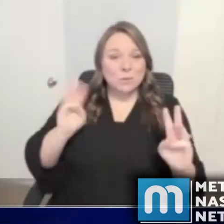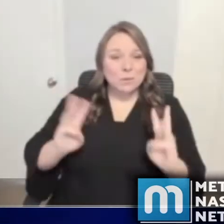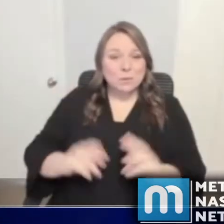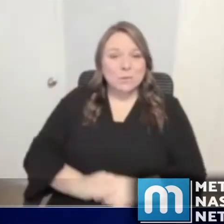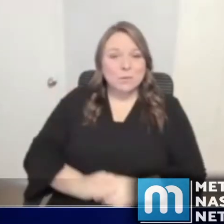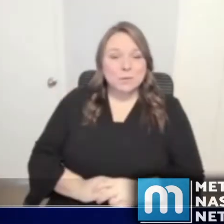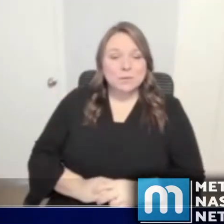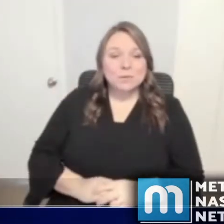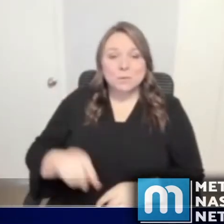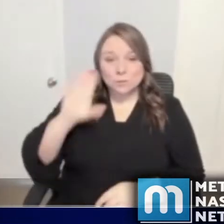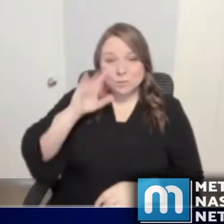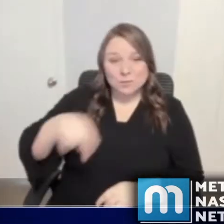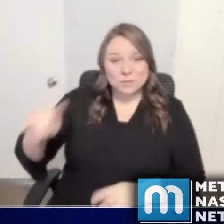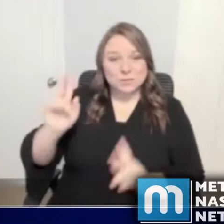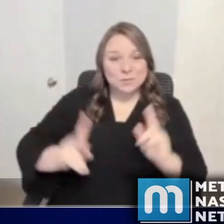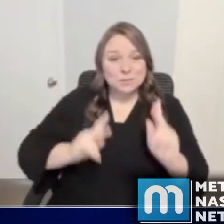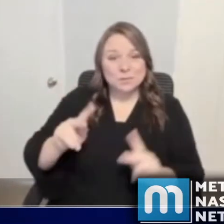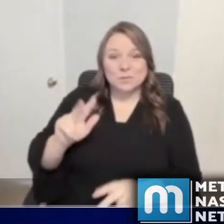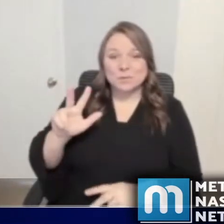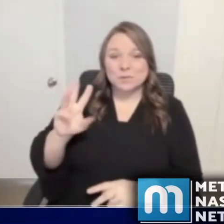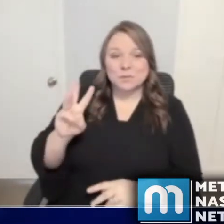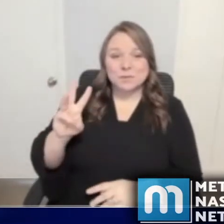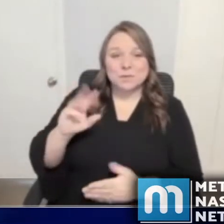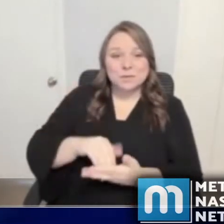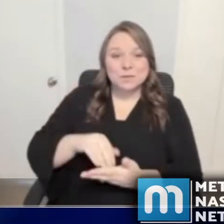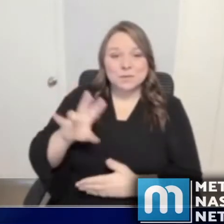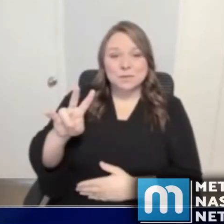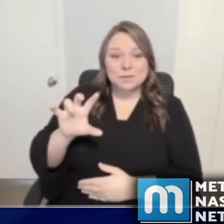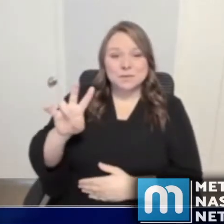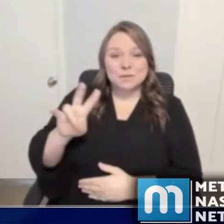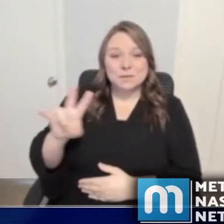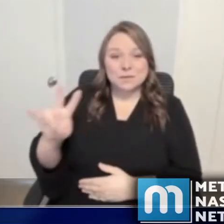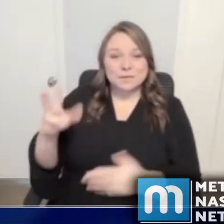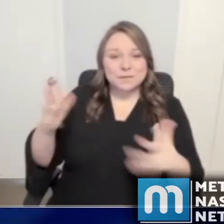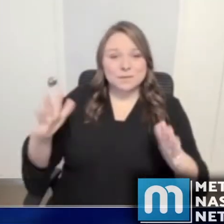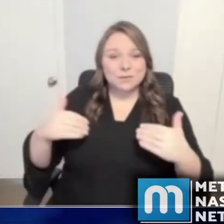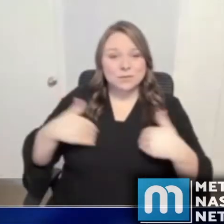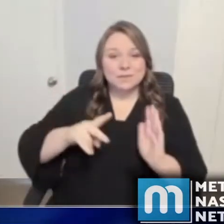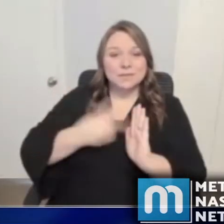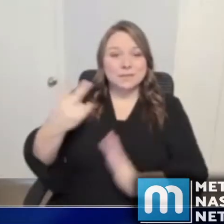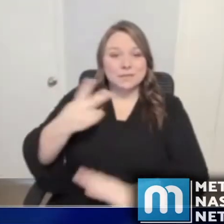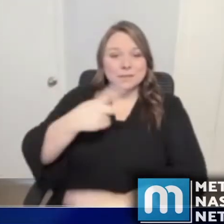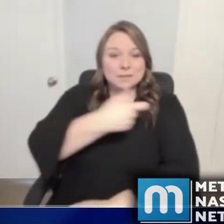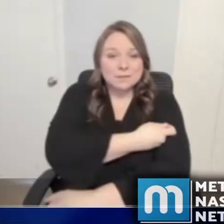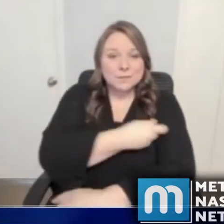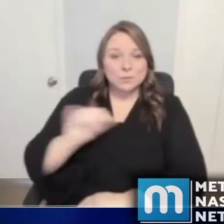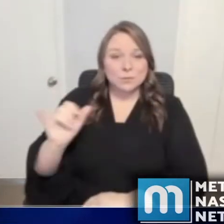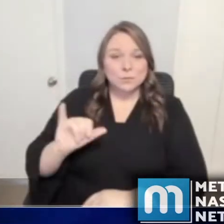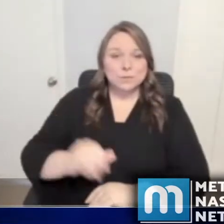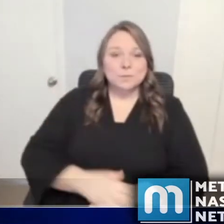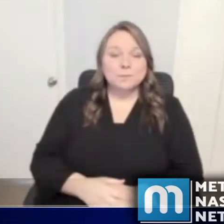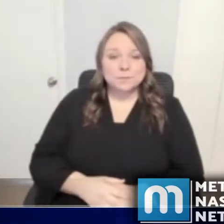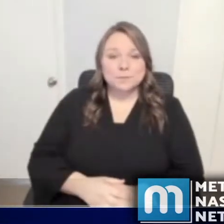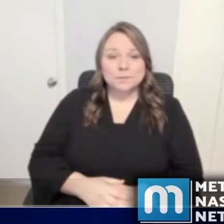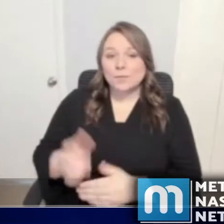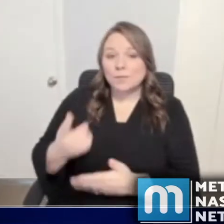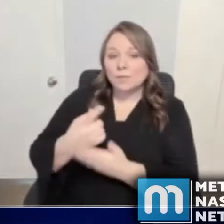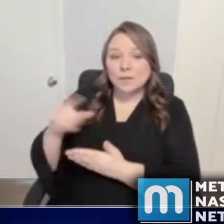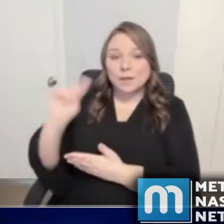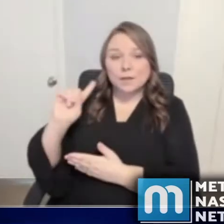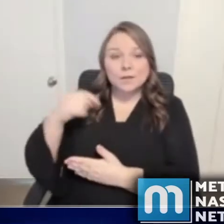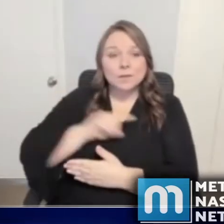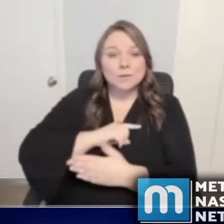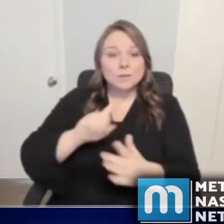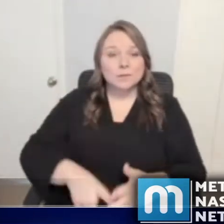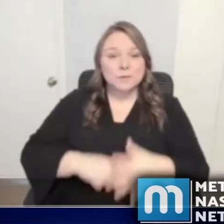these people, 36,777 have received their second dose. Last weekend, we moved into our